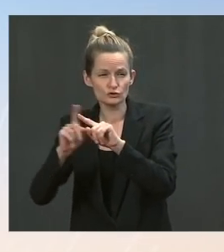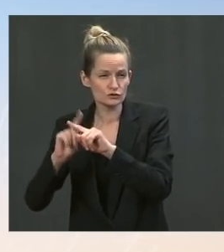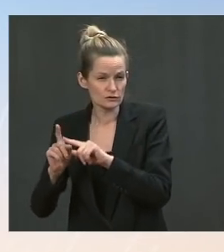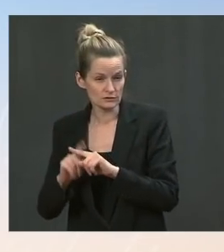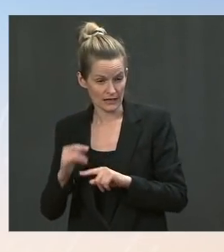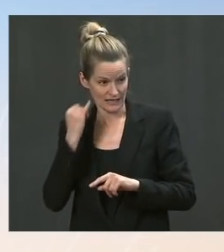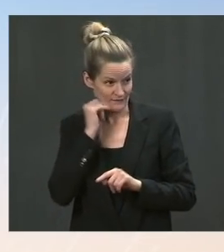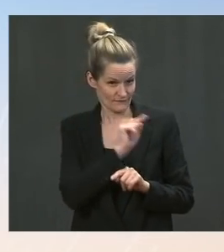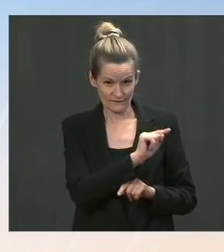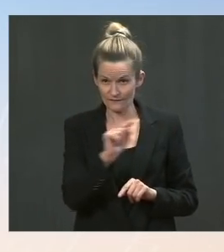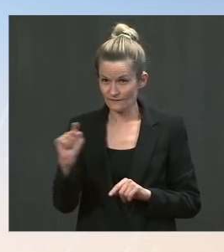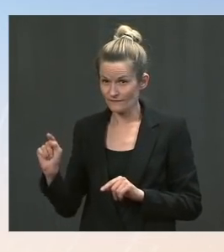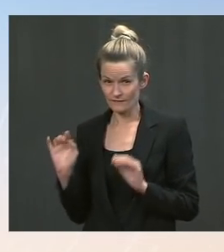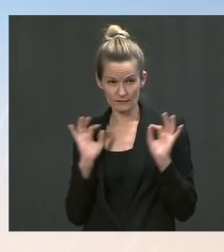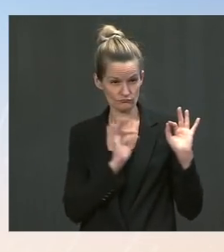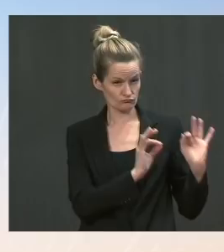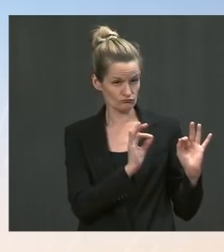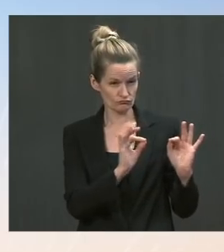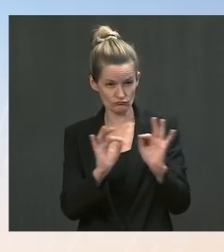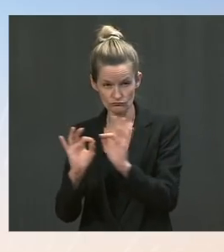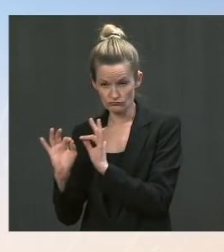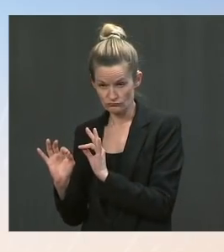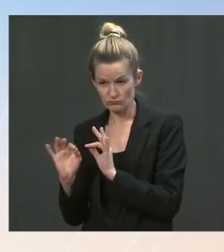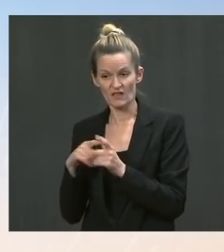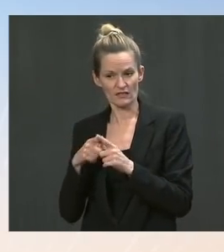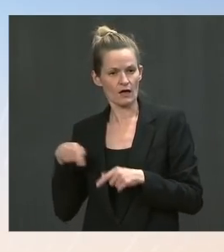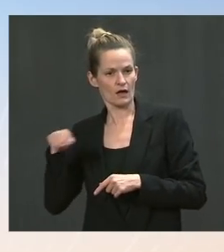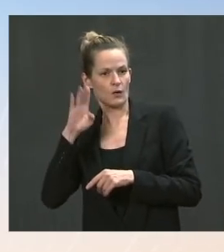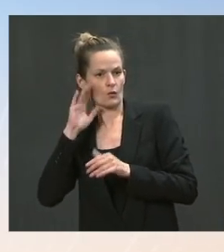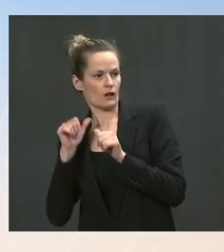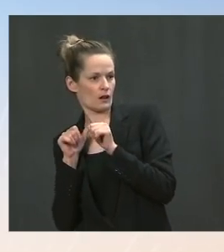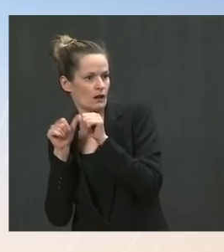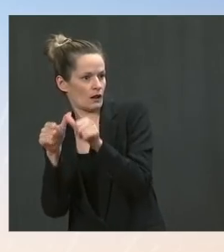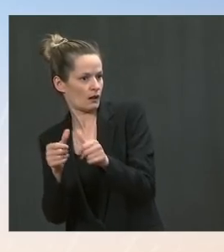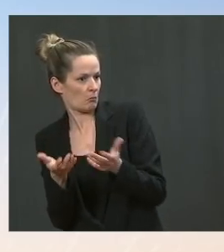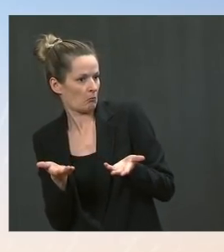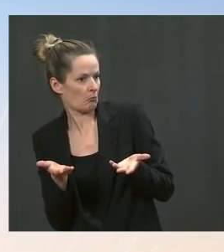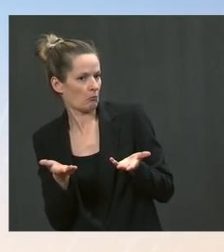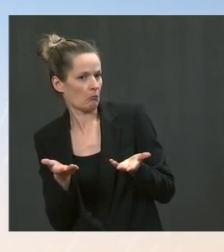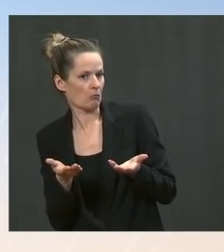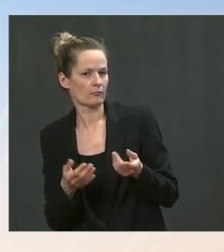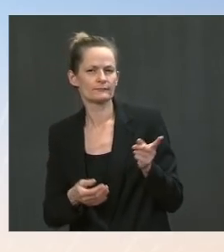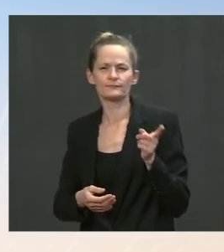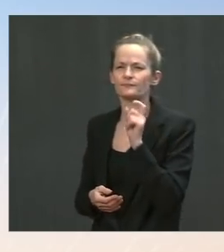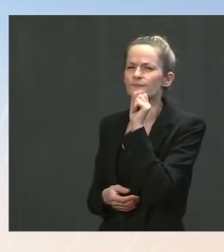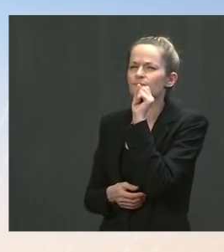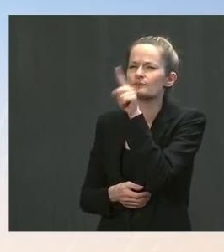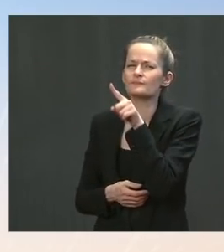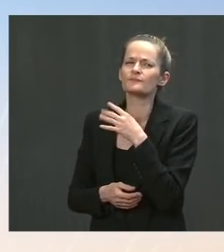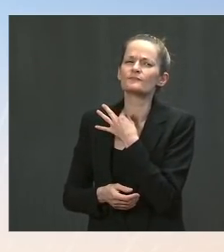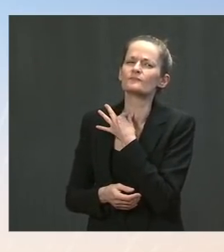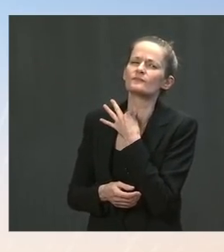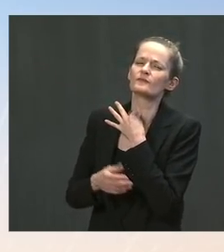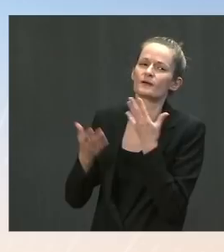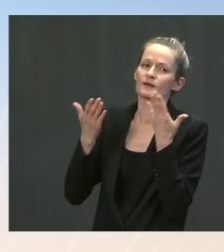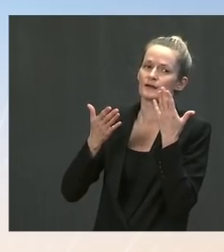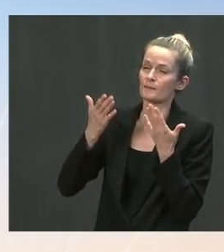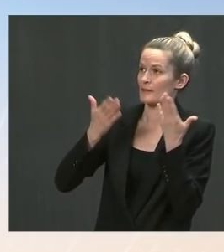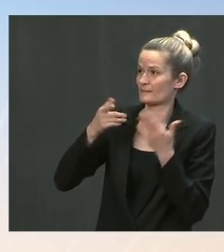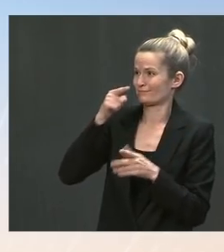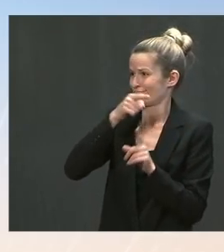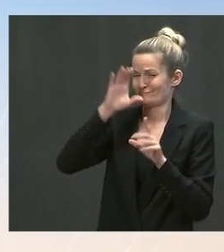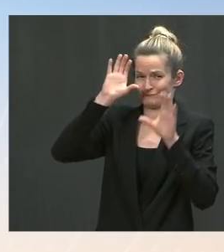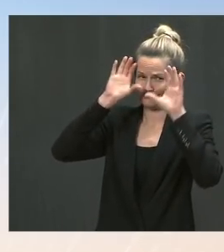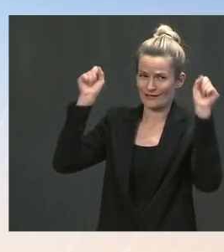pandemic is front and center. But that was reflected in the DCCC zone poll. The while the President may not be taking a vacation, he is in Delaware, and